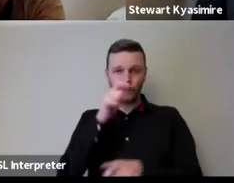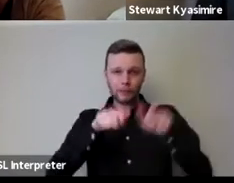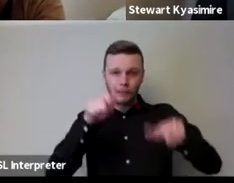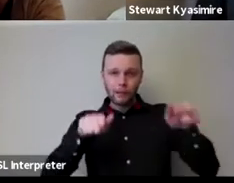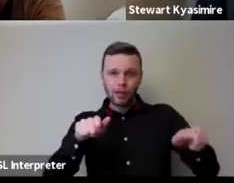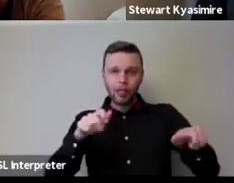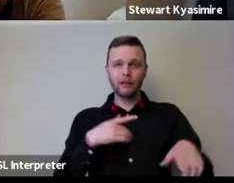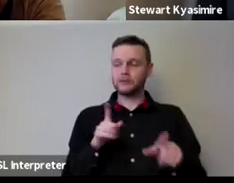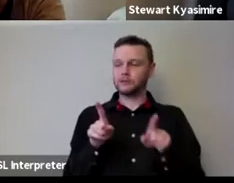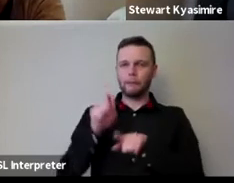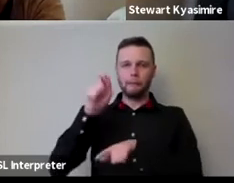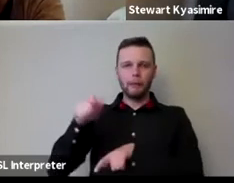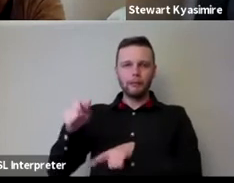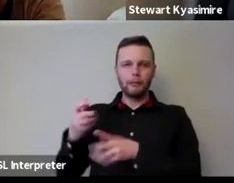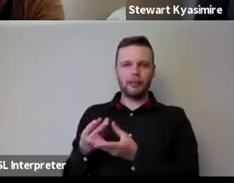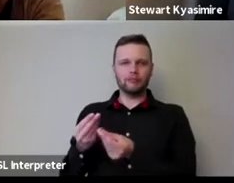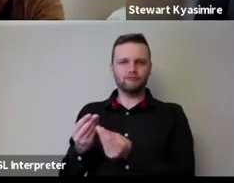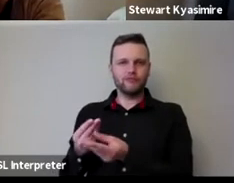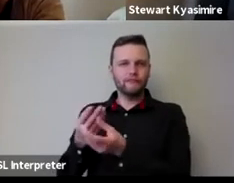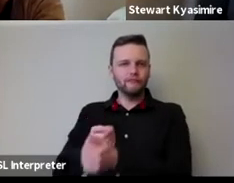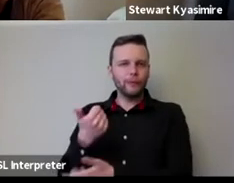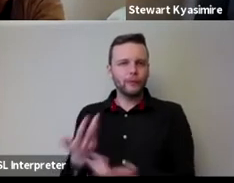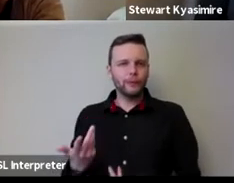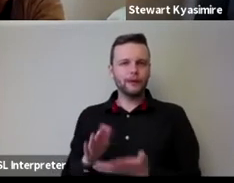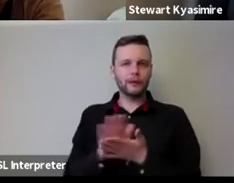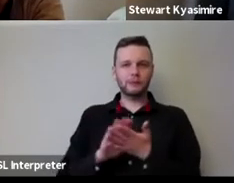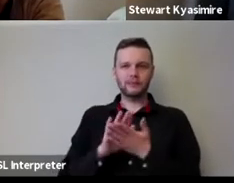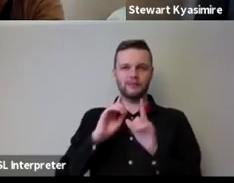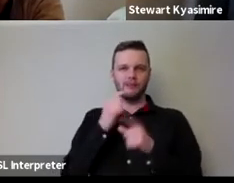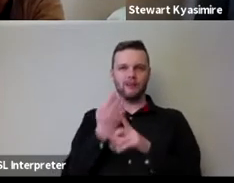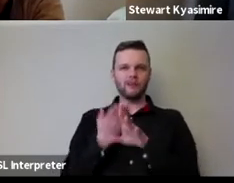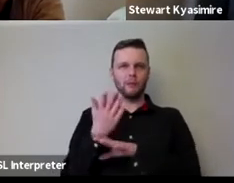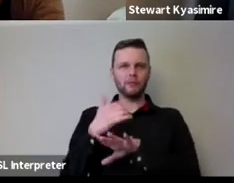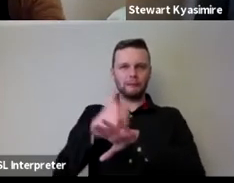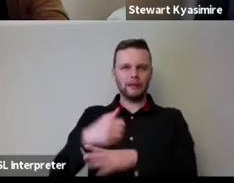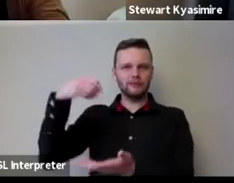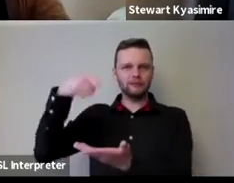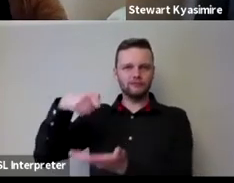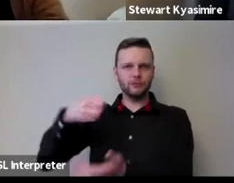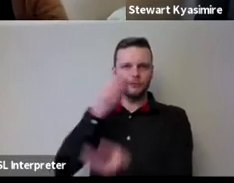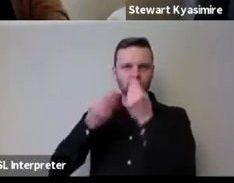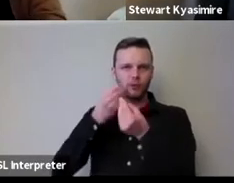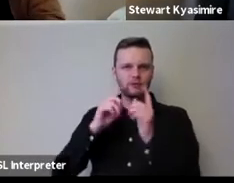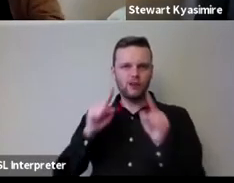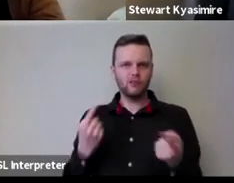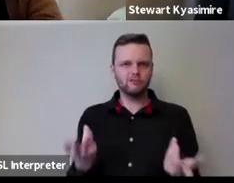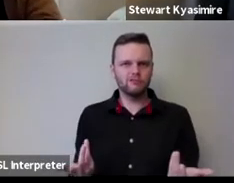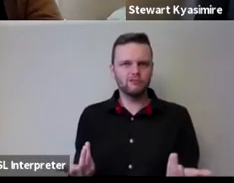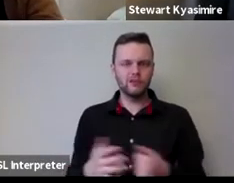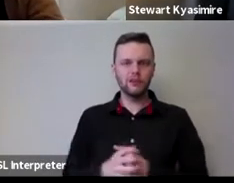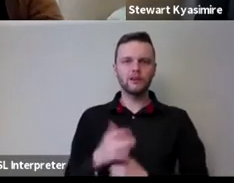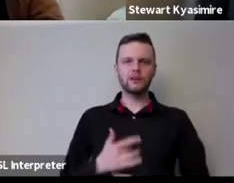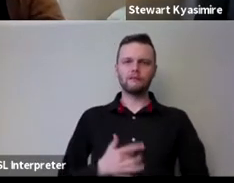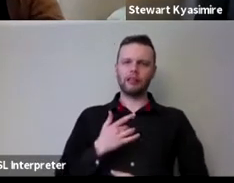less resources weren't literally you know there was no way to get even your basic shop in our village for many people and that really made me